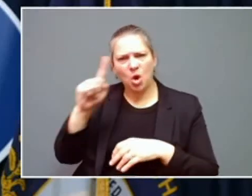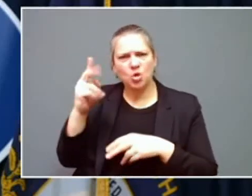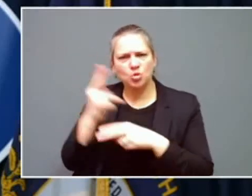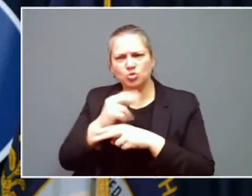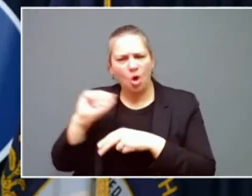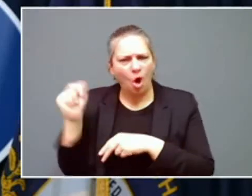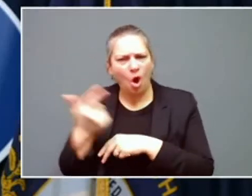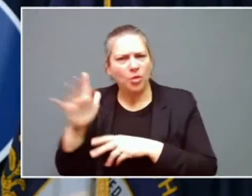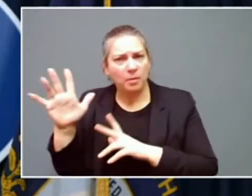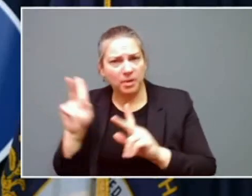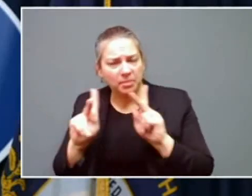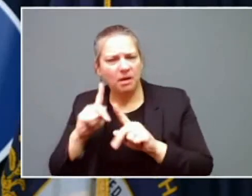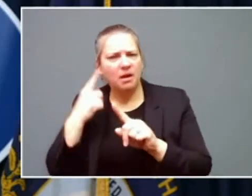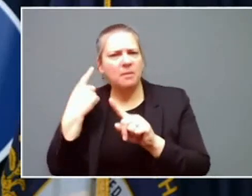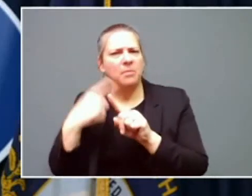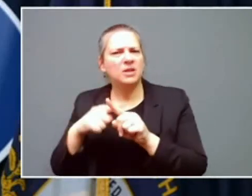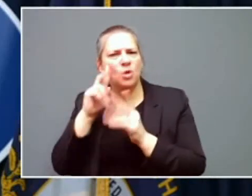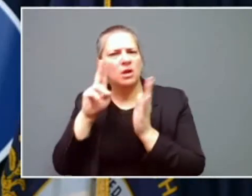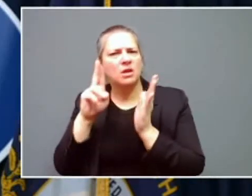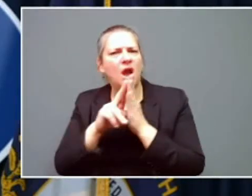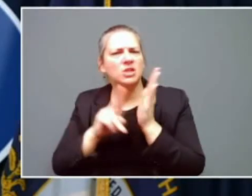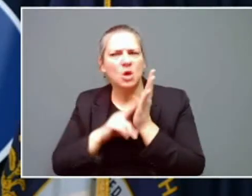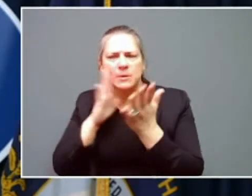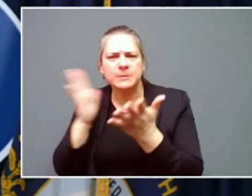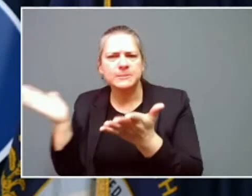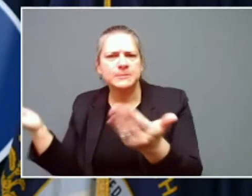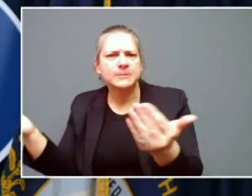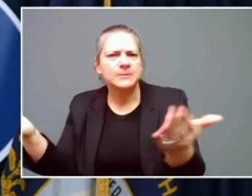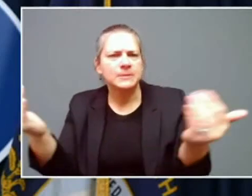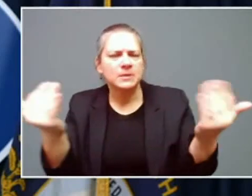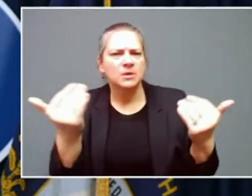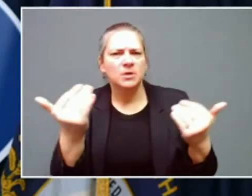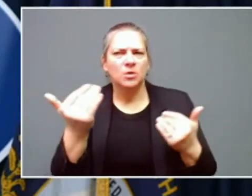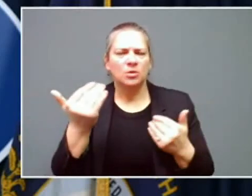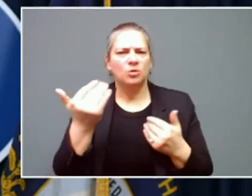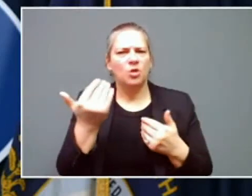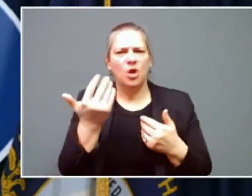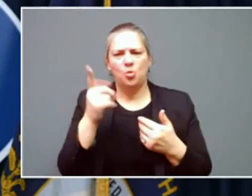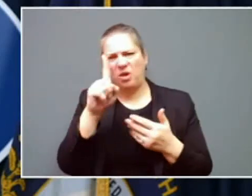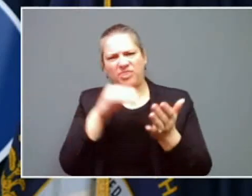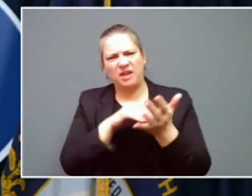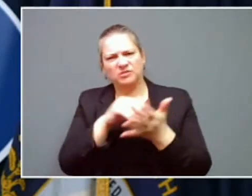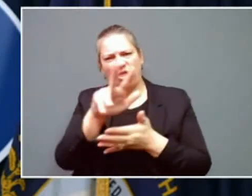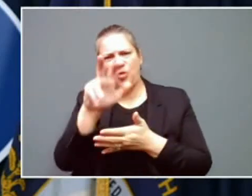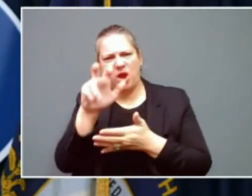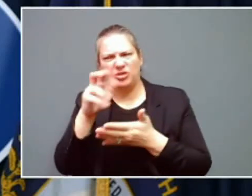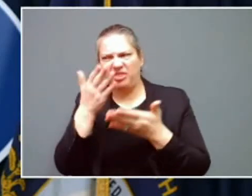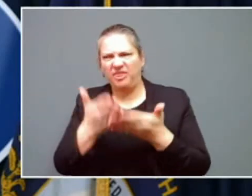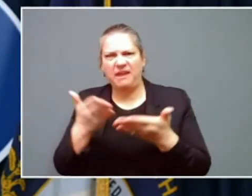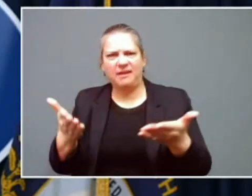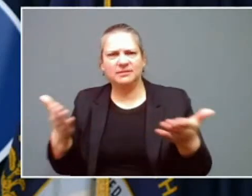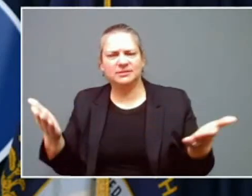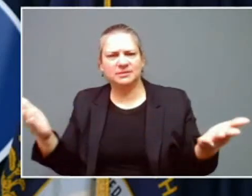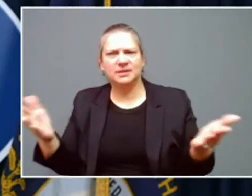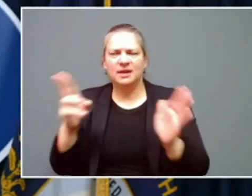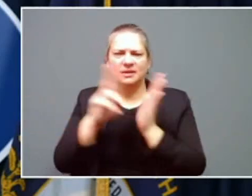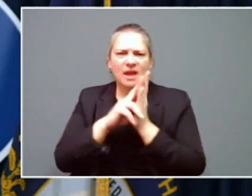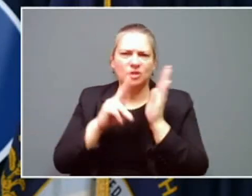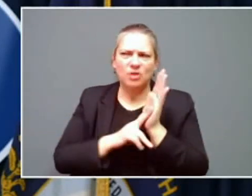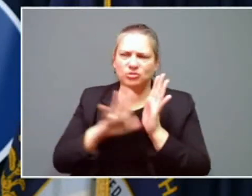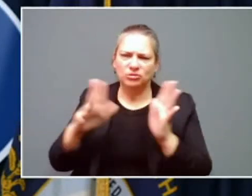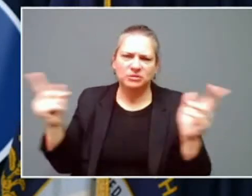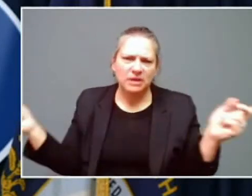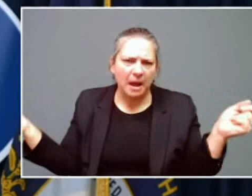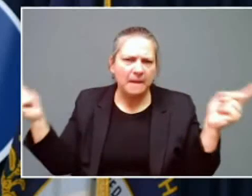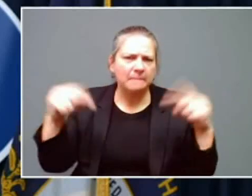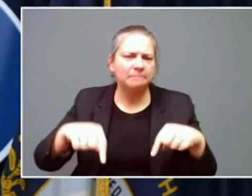as 1,300 pieces of equipment plus contractors and